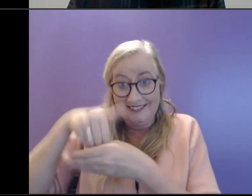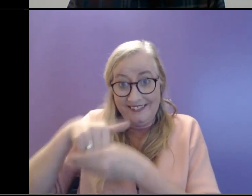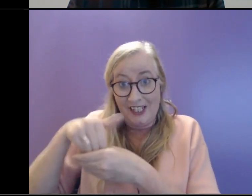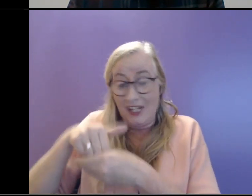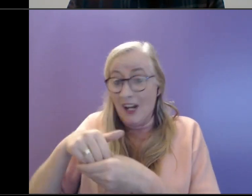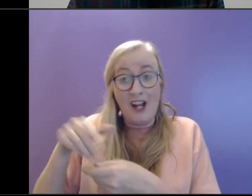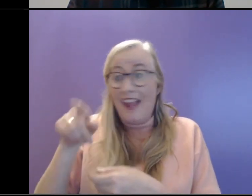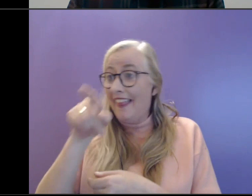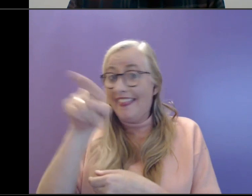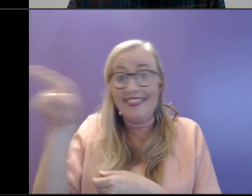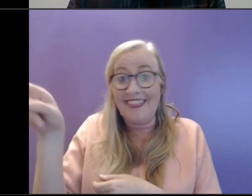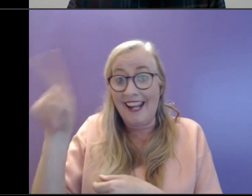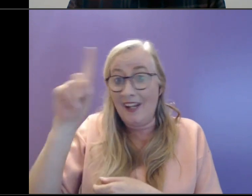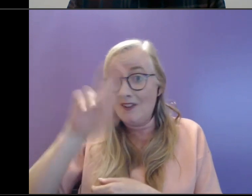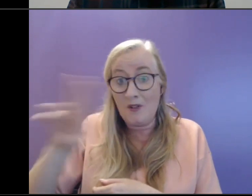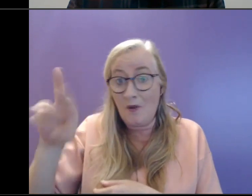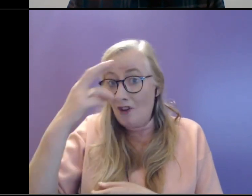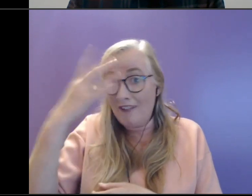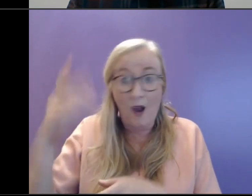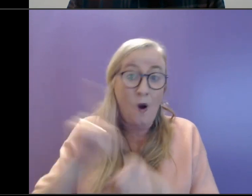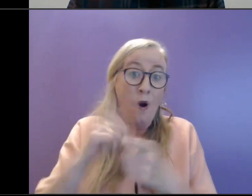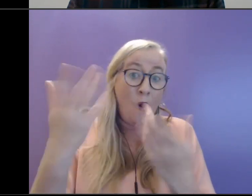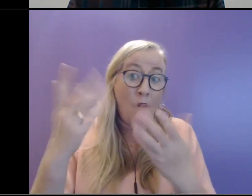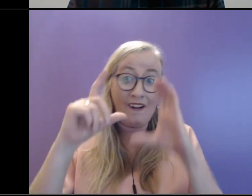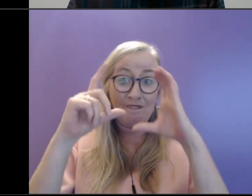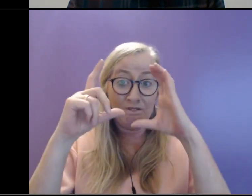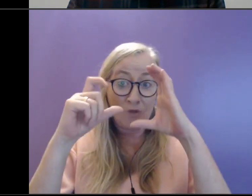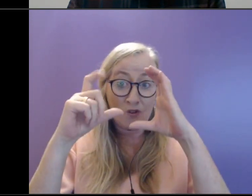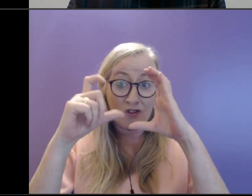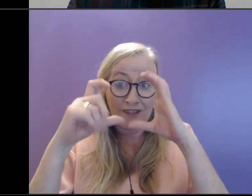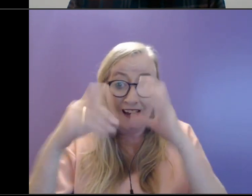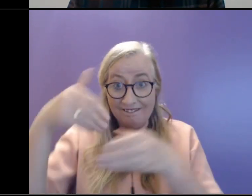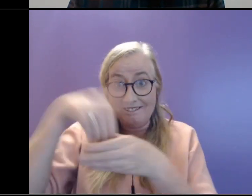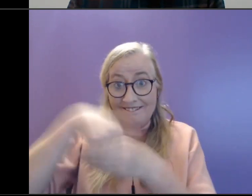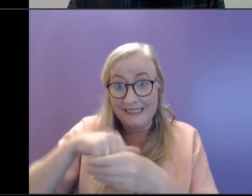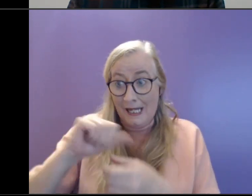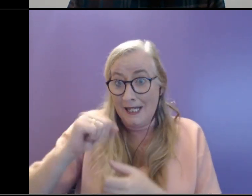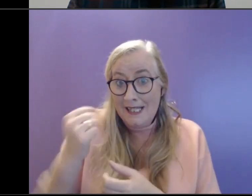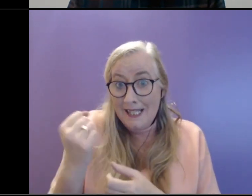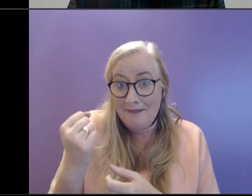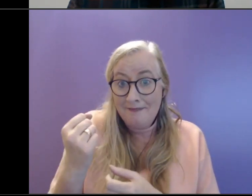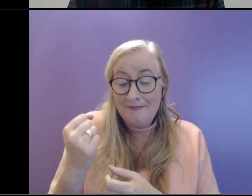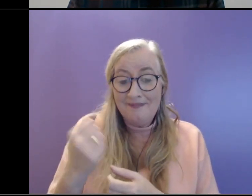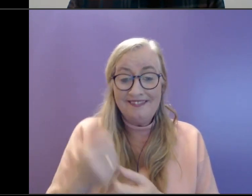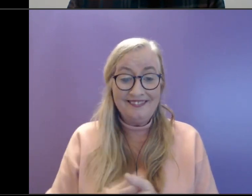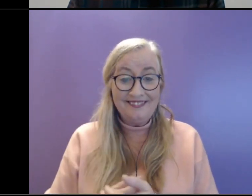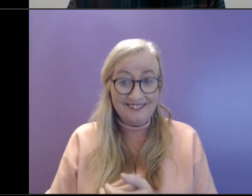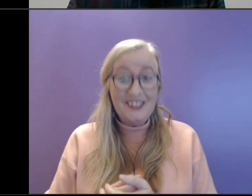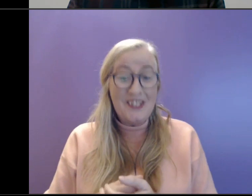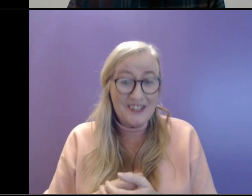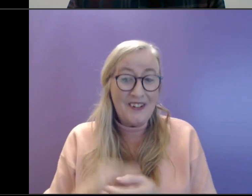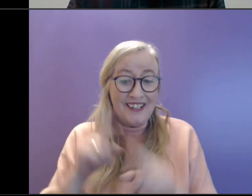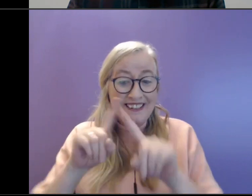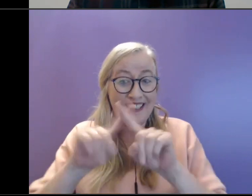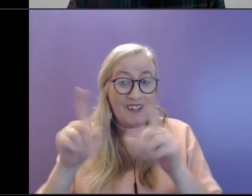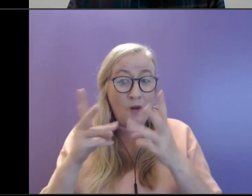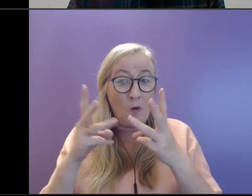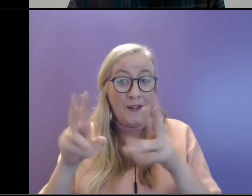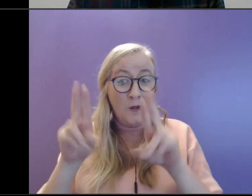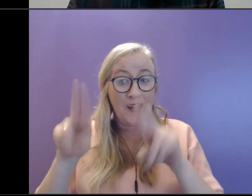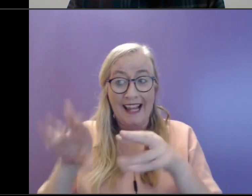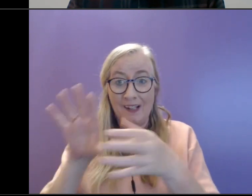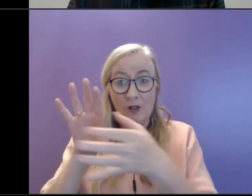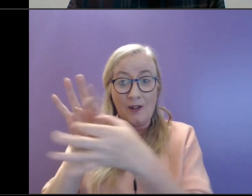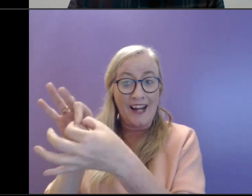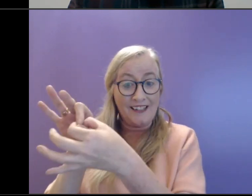that it's meaningful or photographs or whatever it might be this. Yeah, people, people can really connect to those. I have